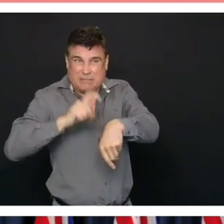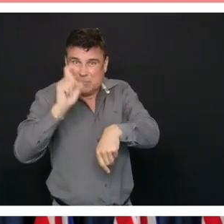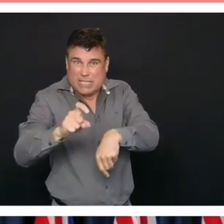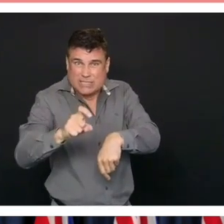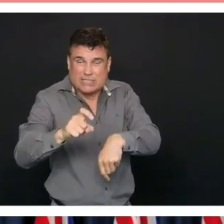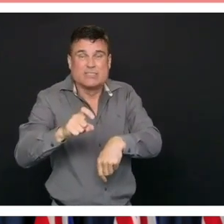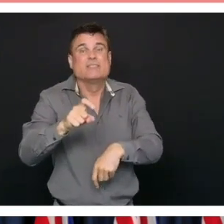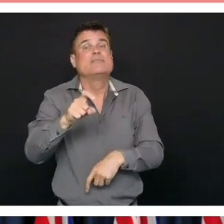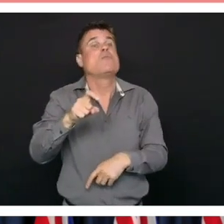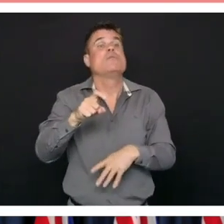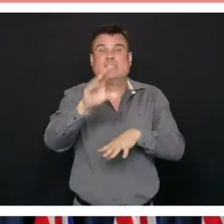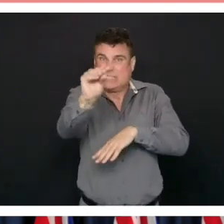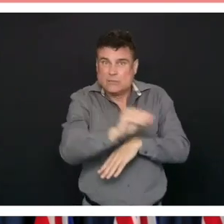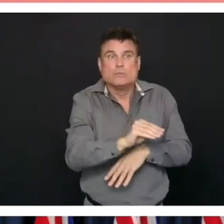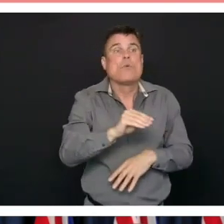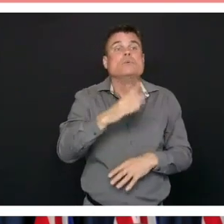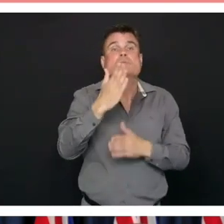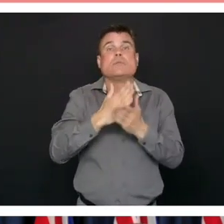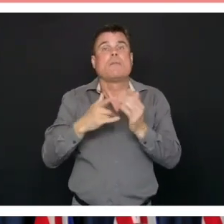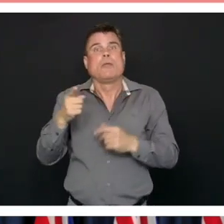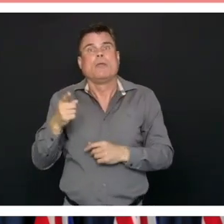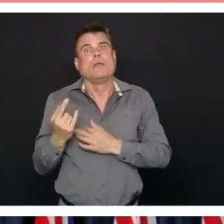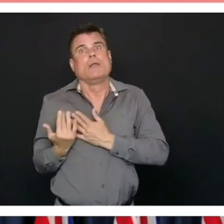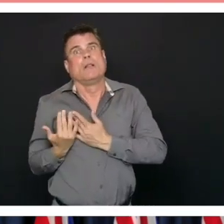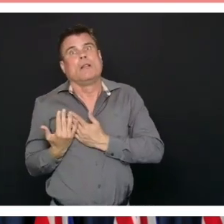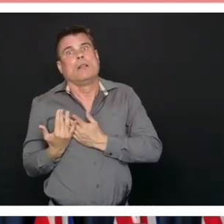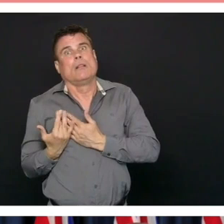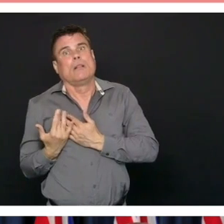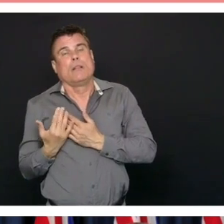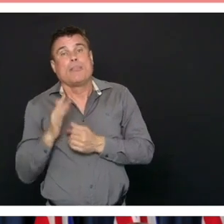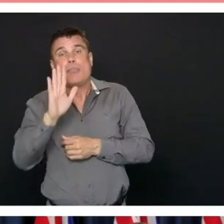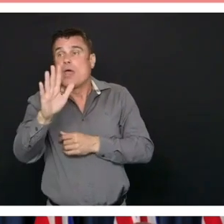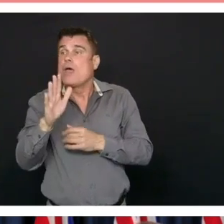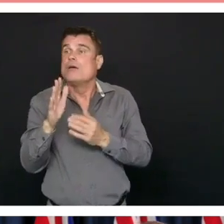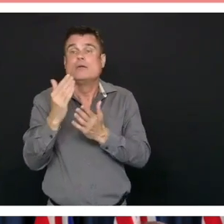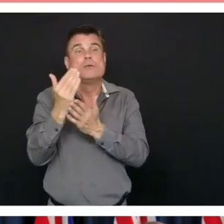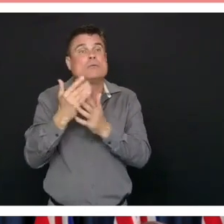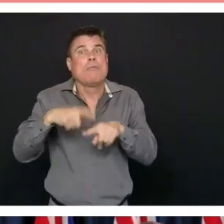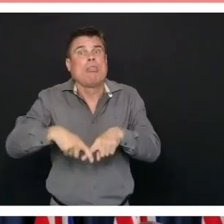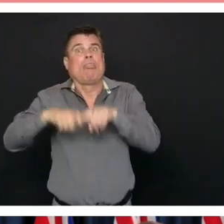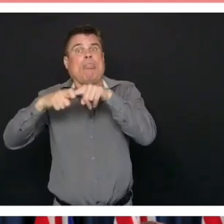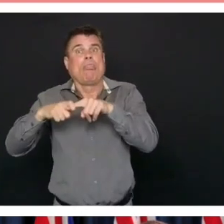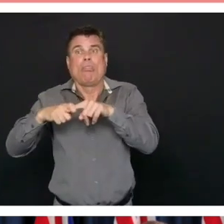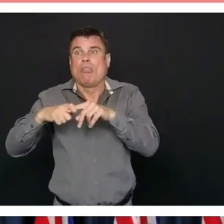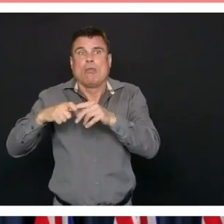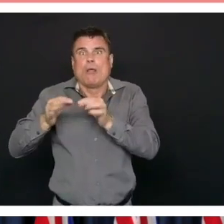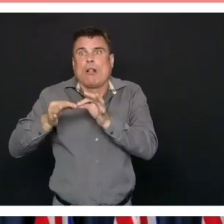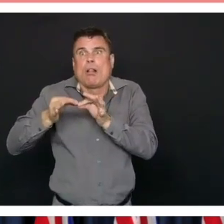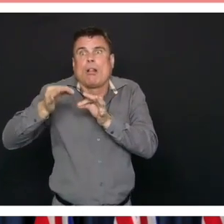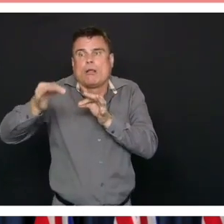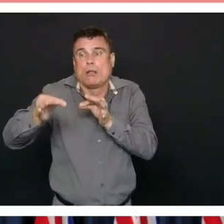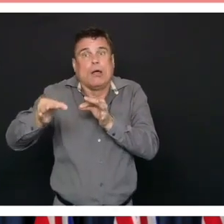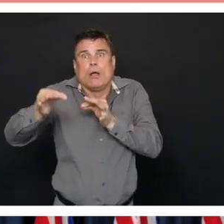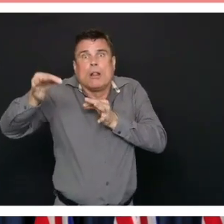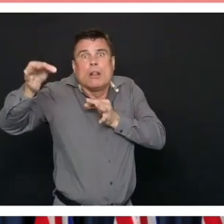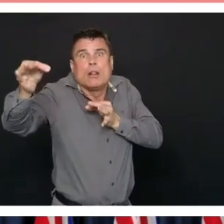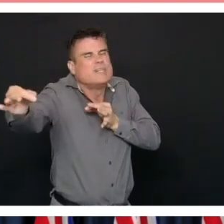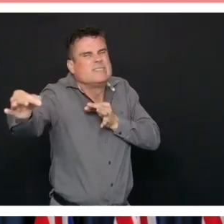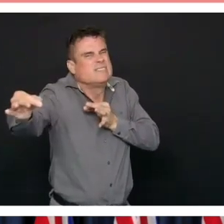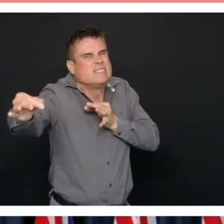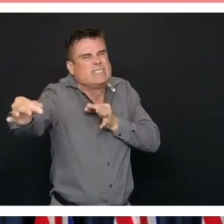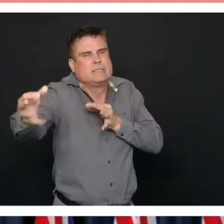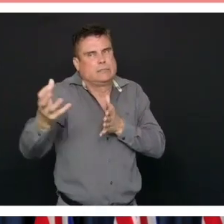twice their clinical benchmarks. We will maximize day surgeries such as cataracts which are frequently done outside of the